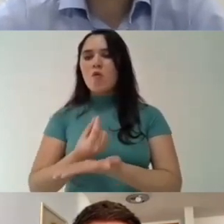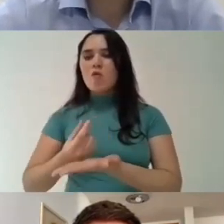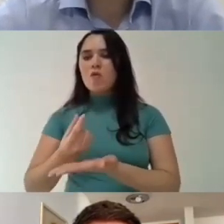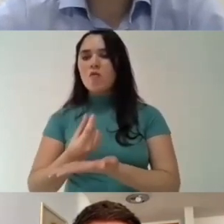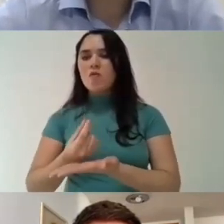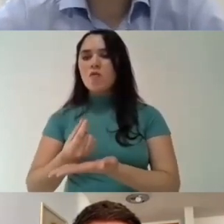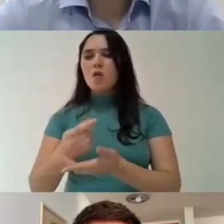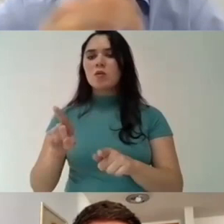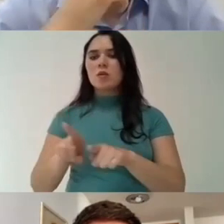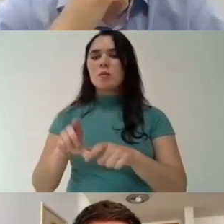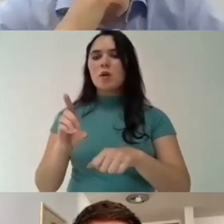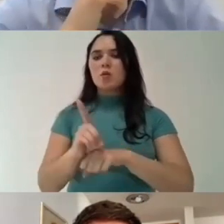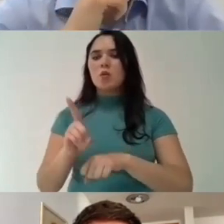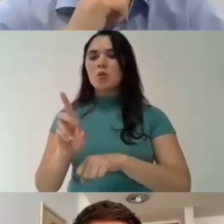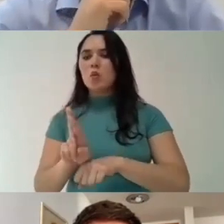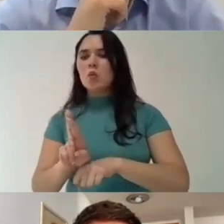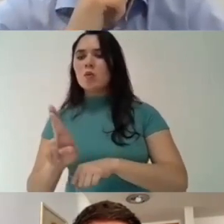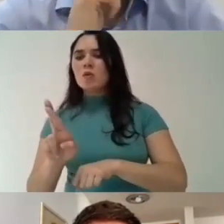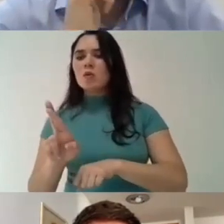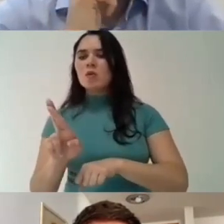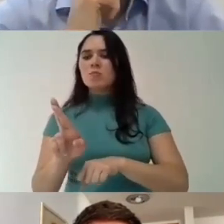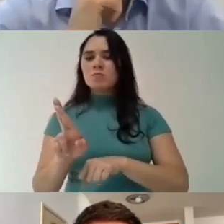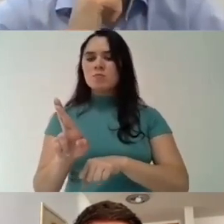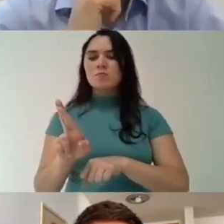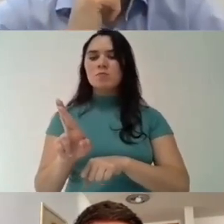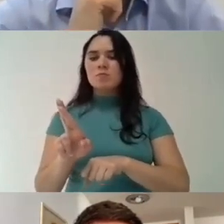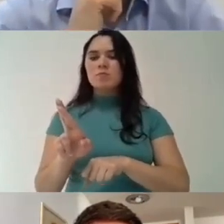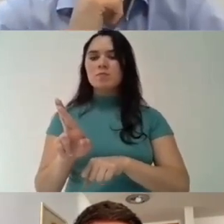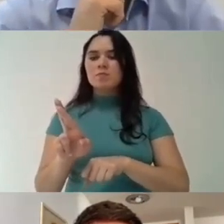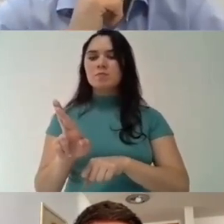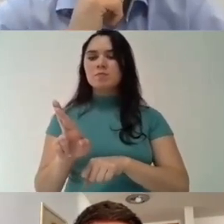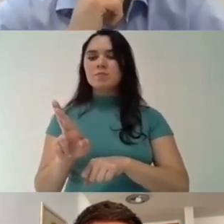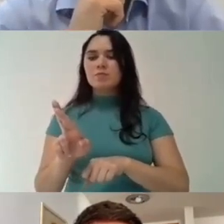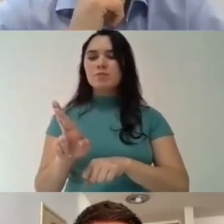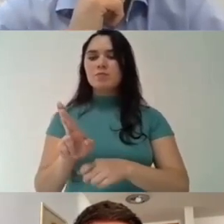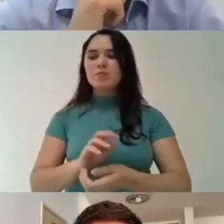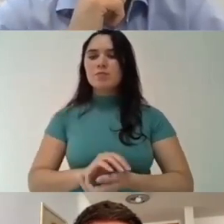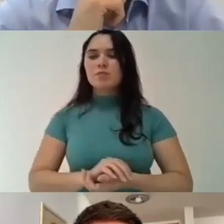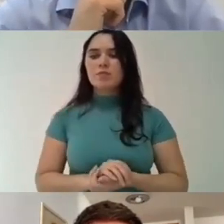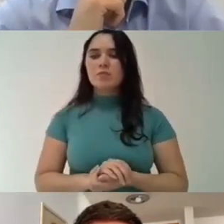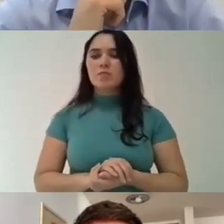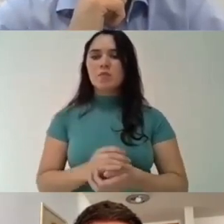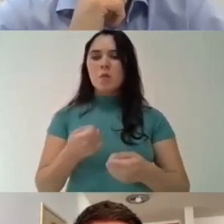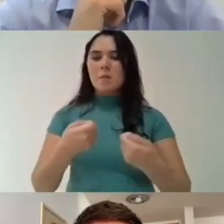any sort of uh readjustment or any sort of uh